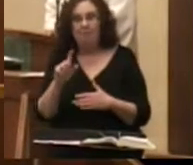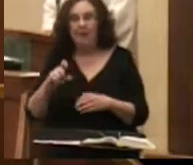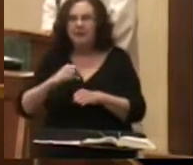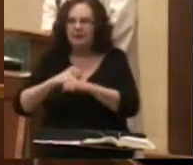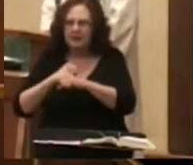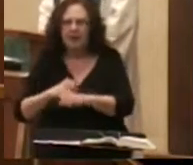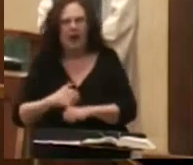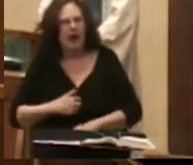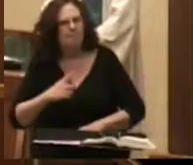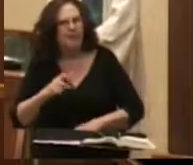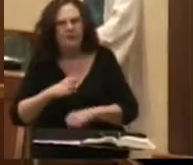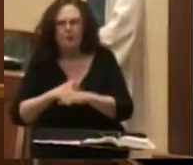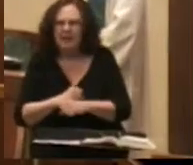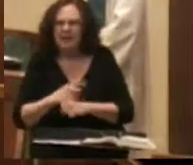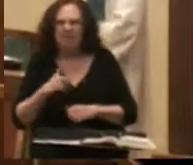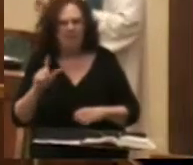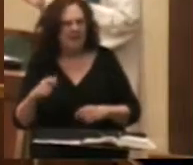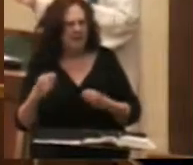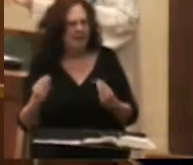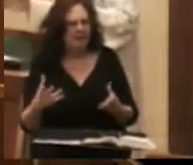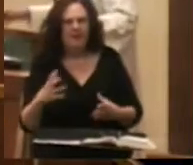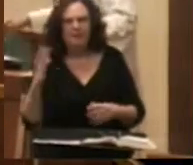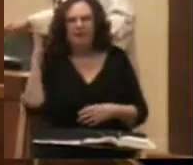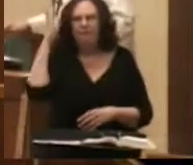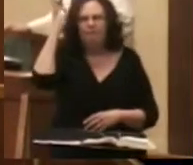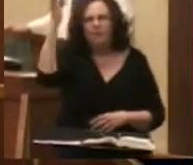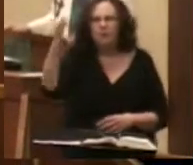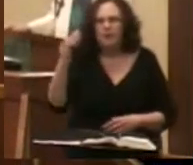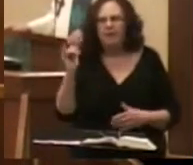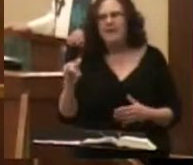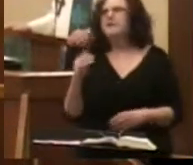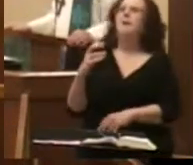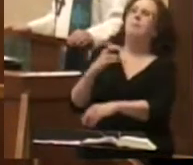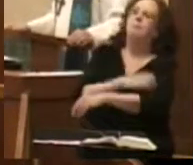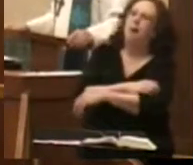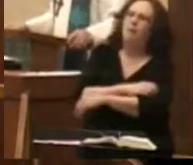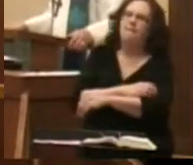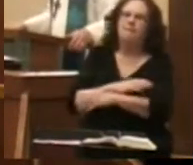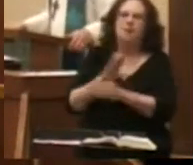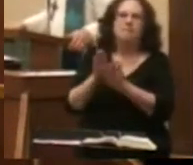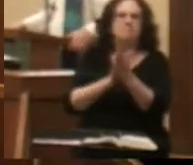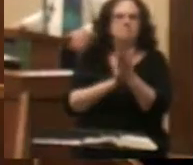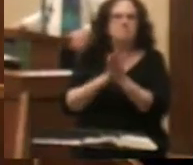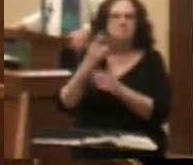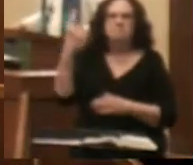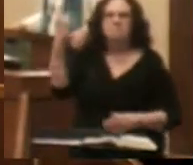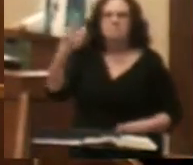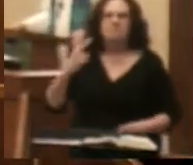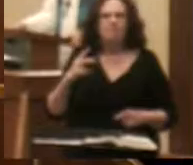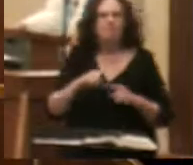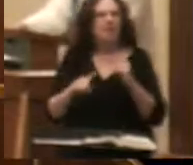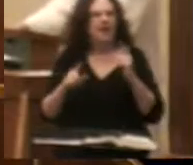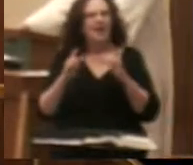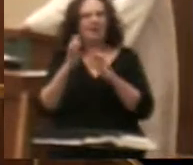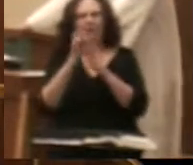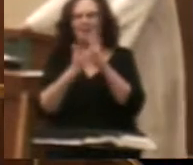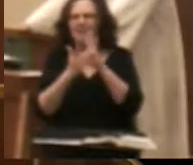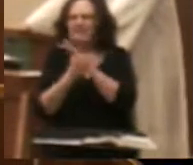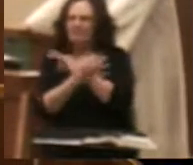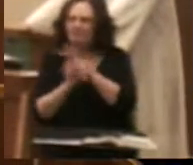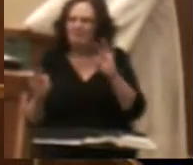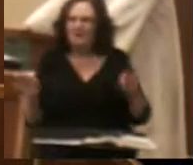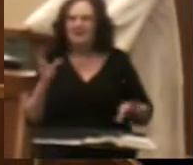protected and given a future. It's a powerful drive but actually Jesus here is freeing us as parents